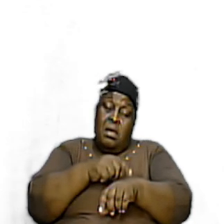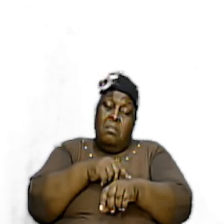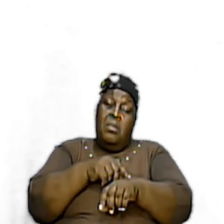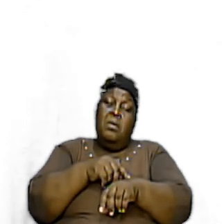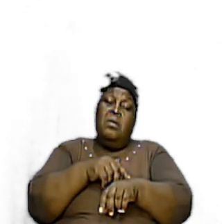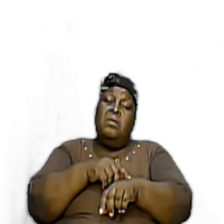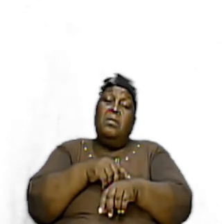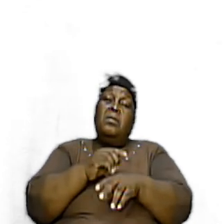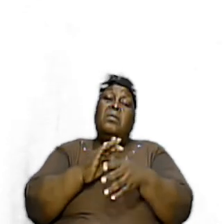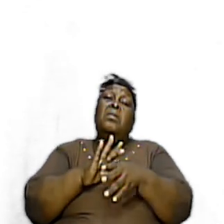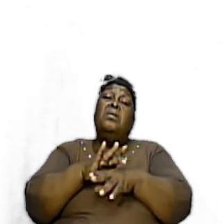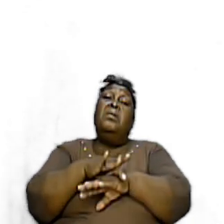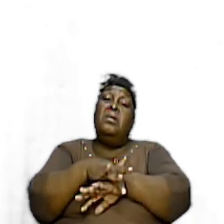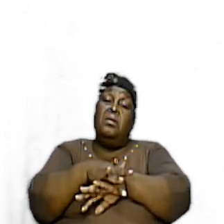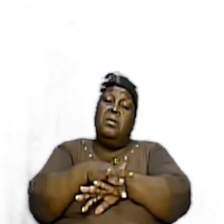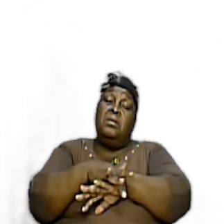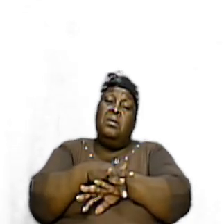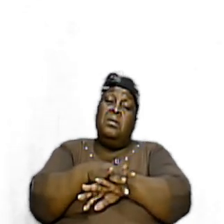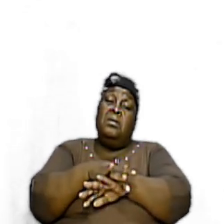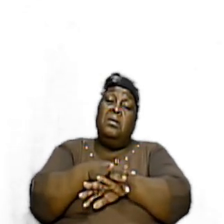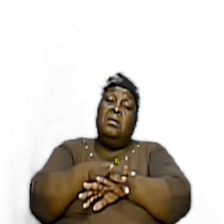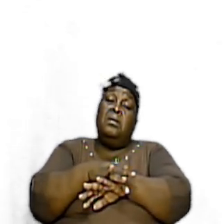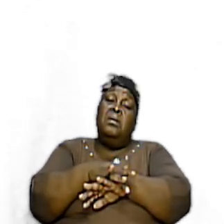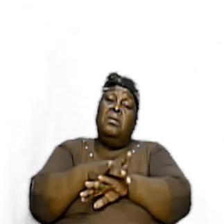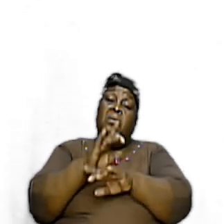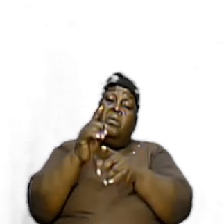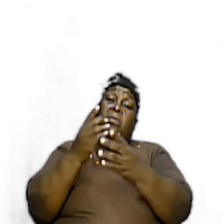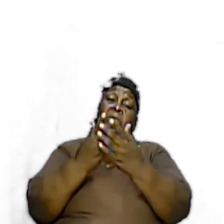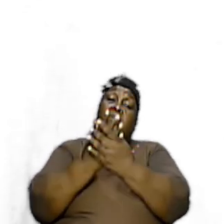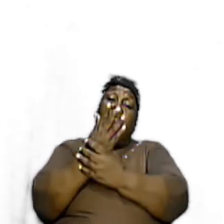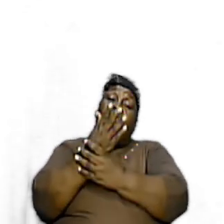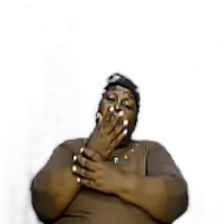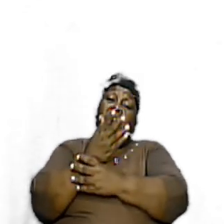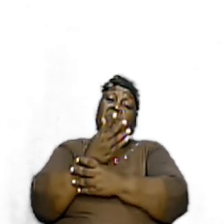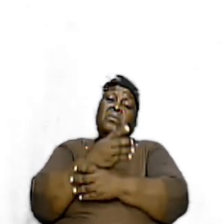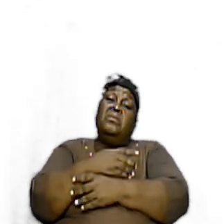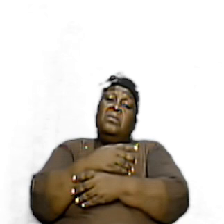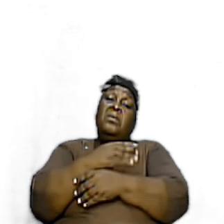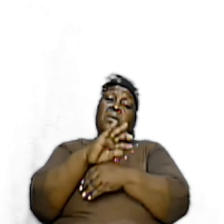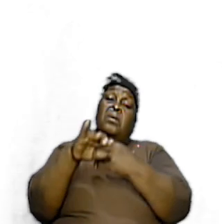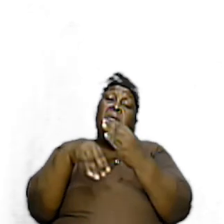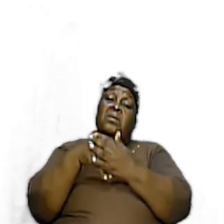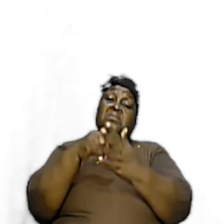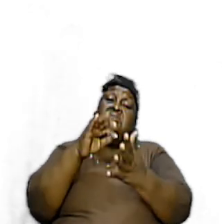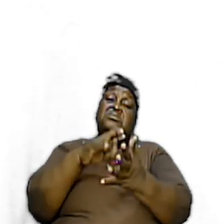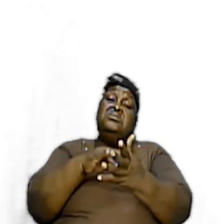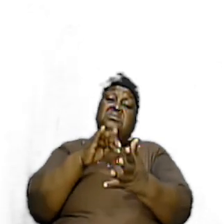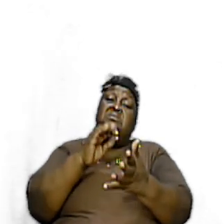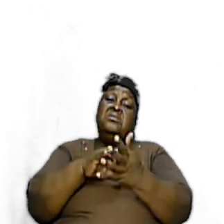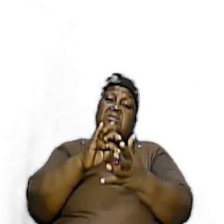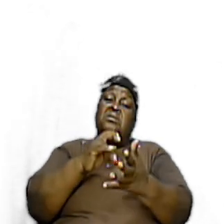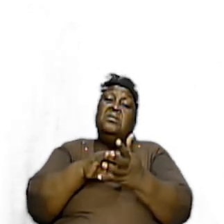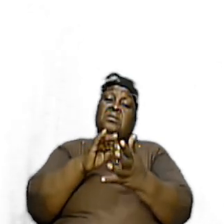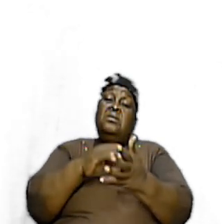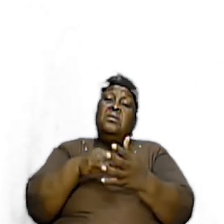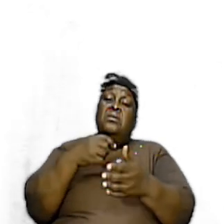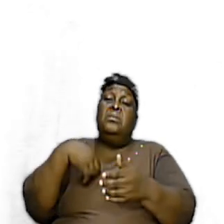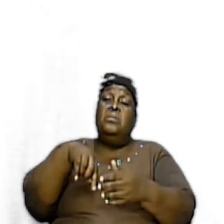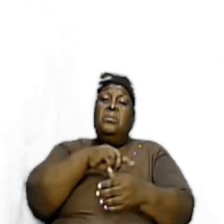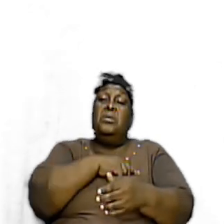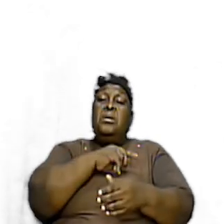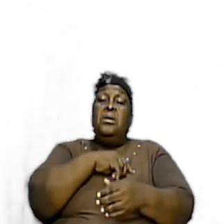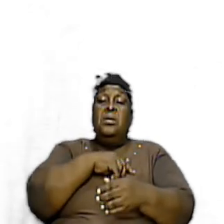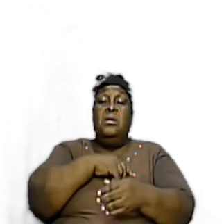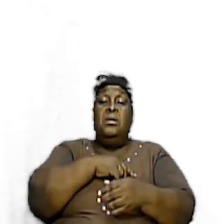studies to just go through the entire process because as we go through the entire process and we look at the